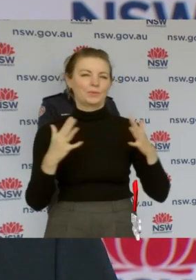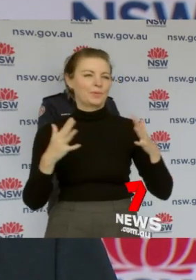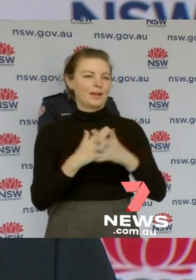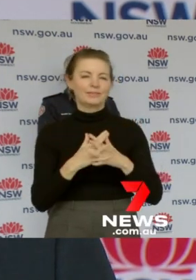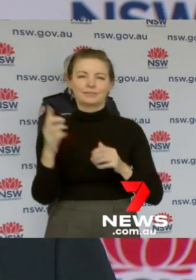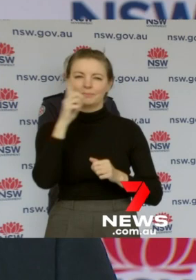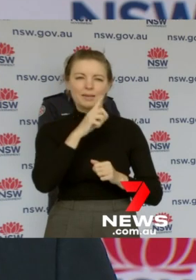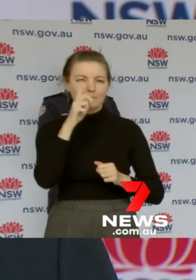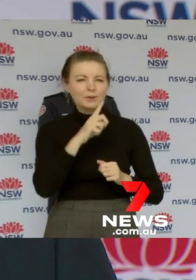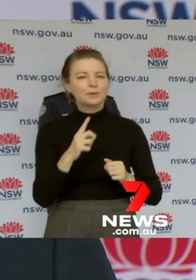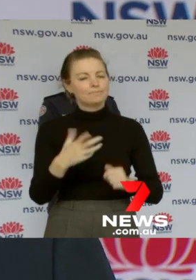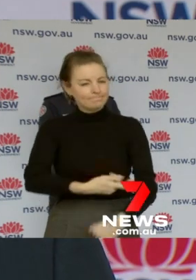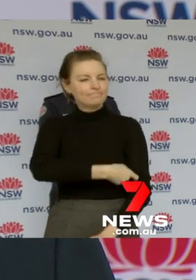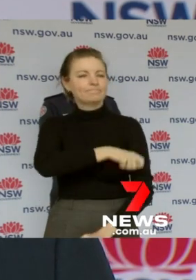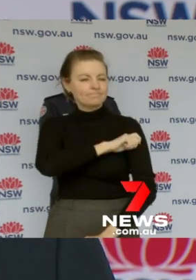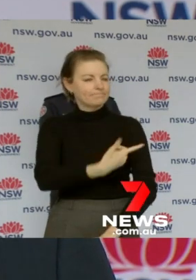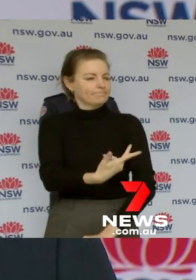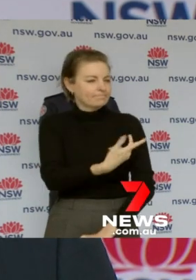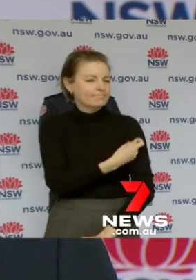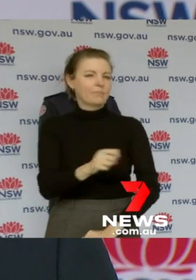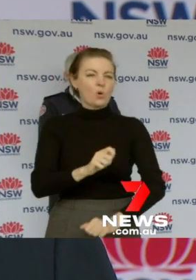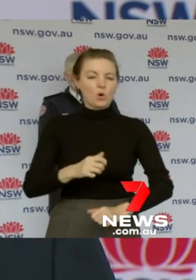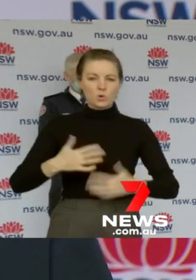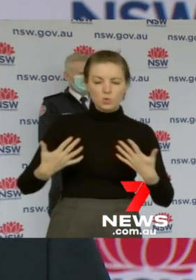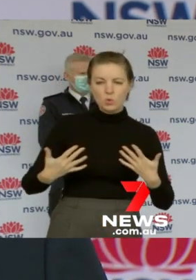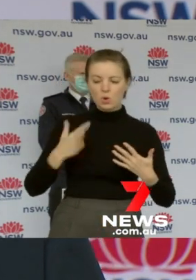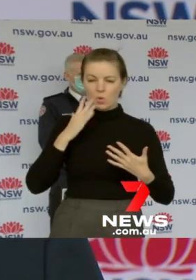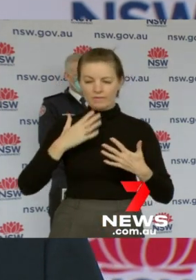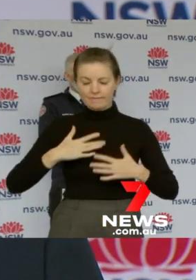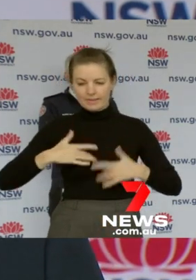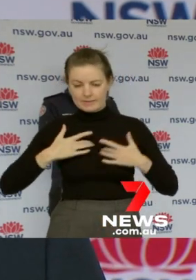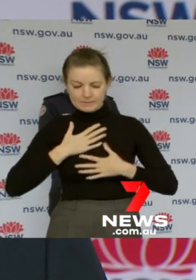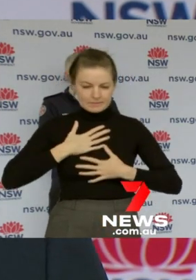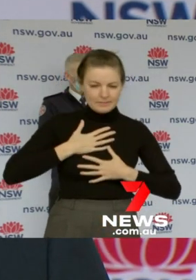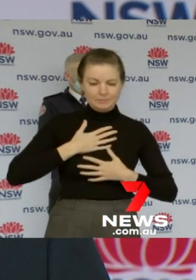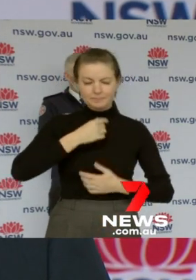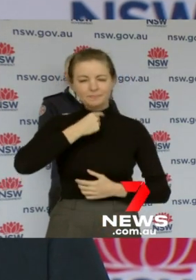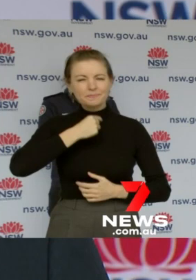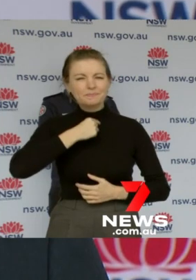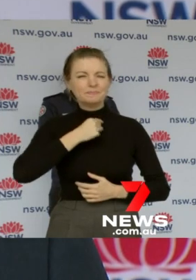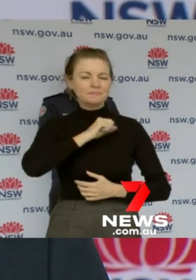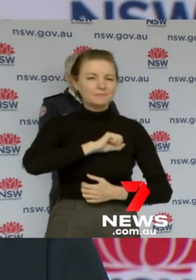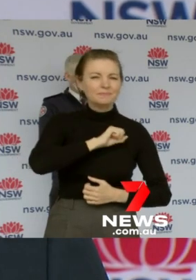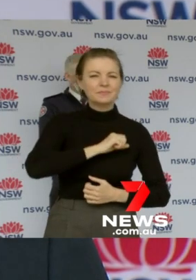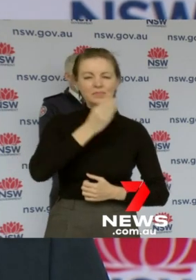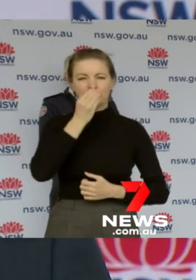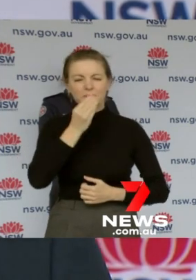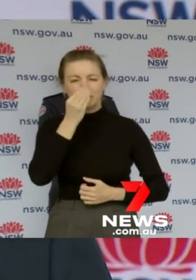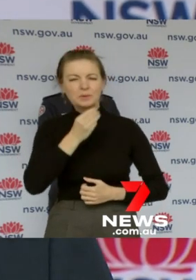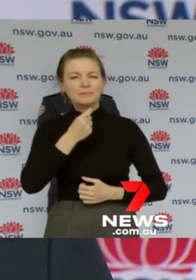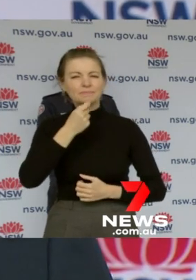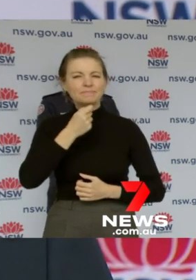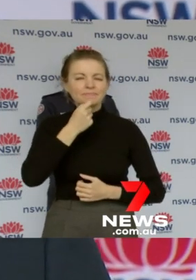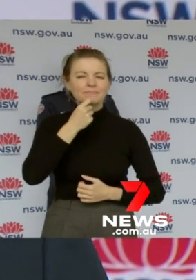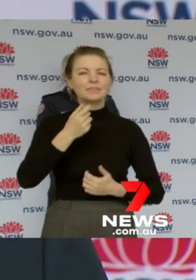are coming forward whenever they have any symptoms at all, any flu-like symptoms, cold-like symptoms or if they've been